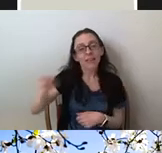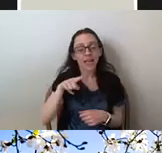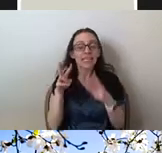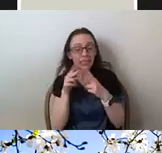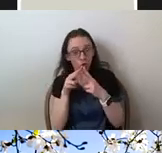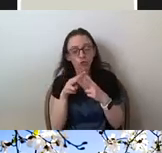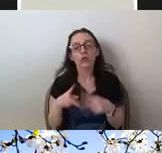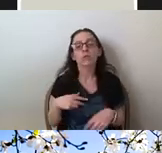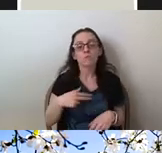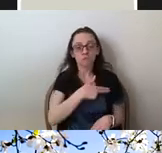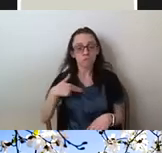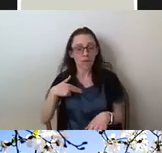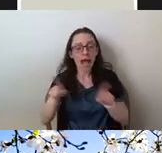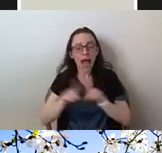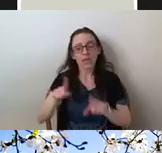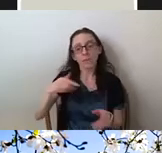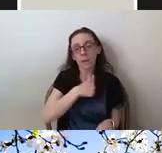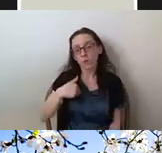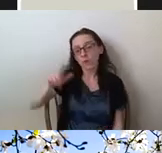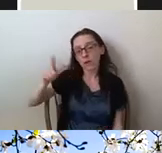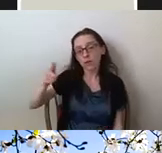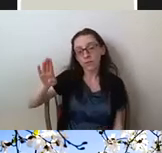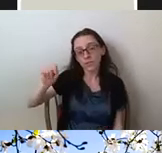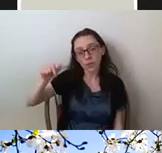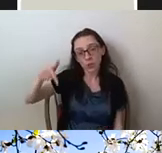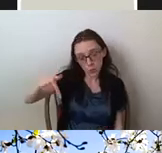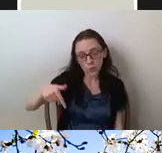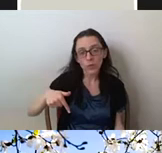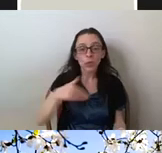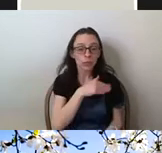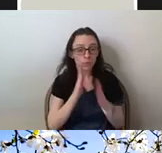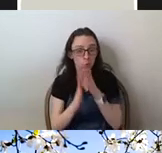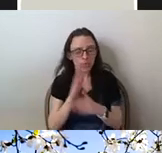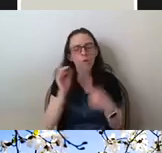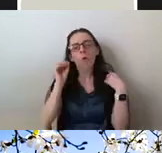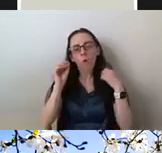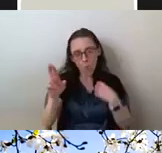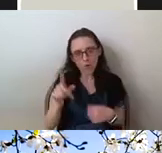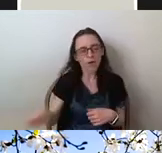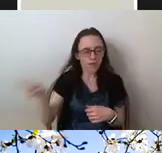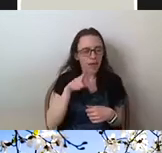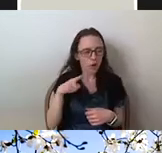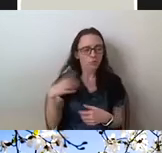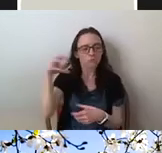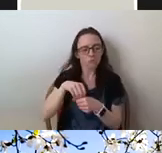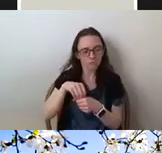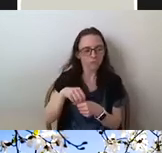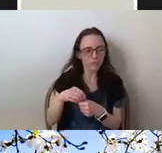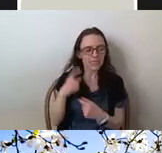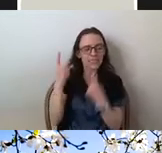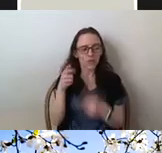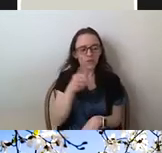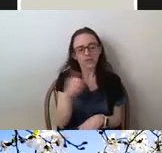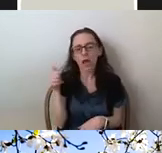community and all hold the constant variable in that they have all received a higher education degree. And finally, I